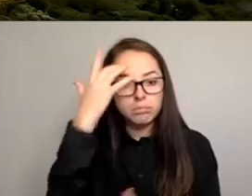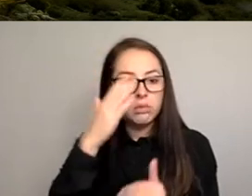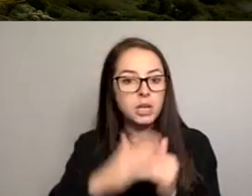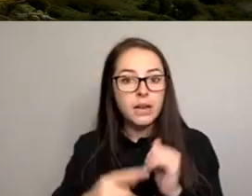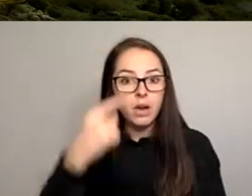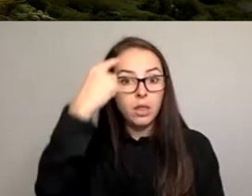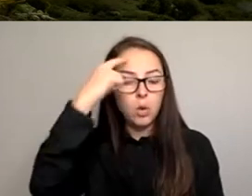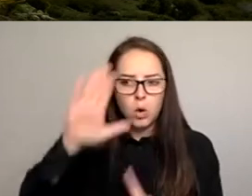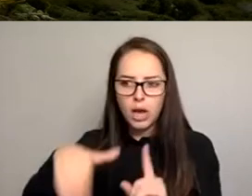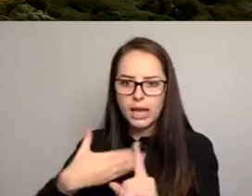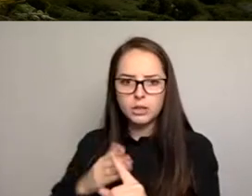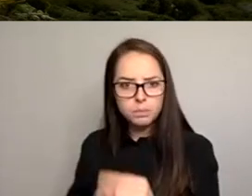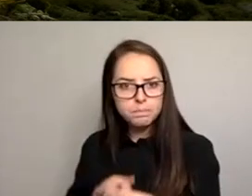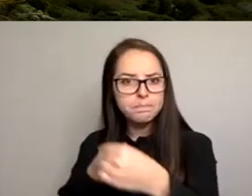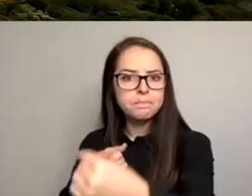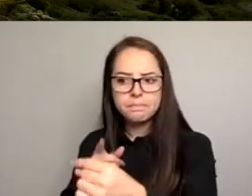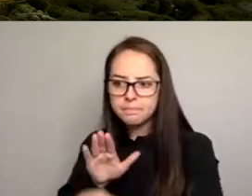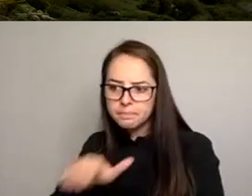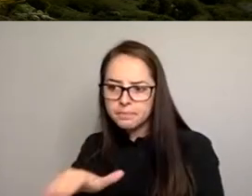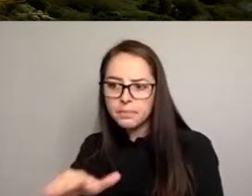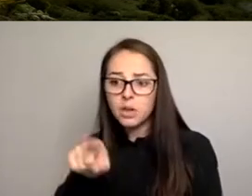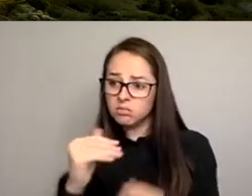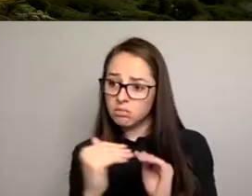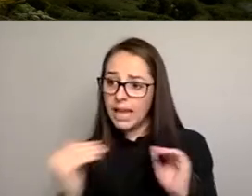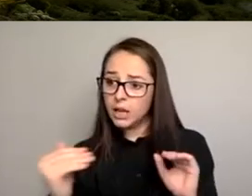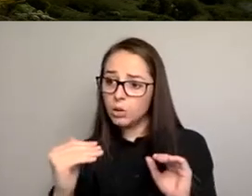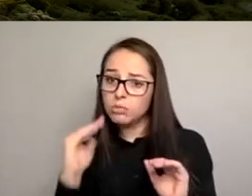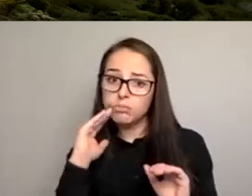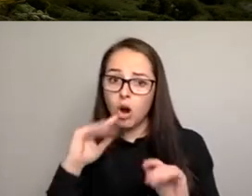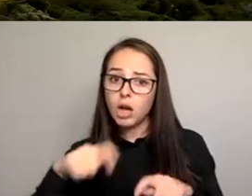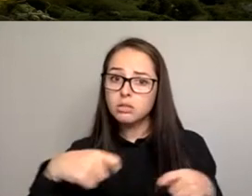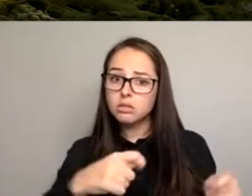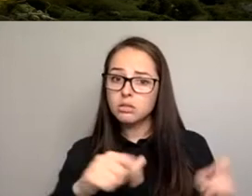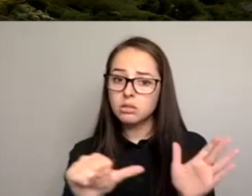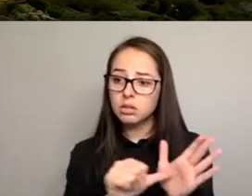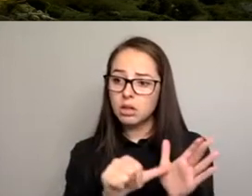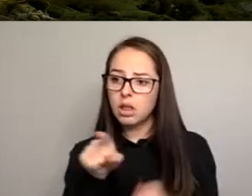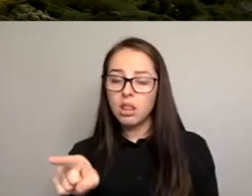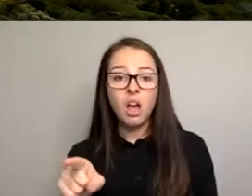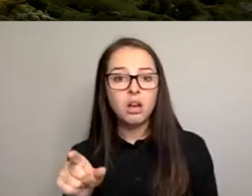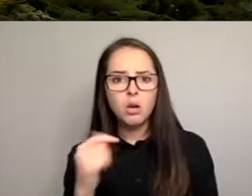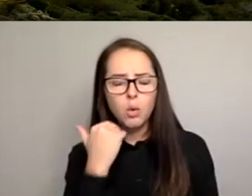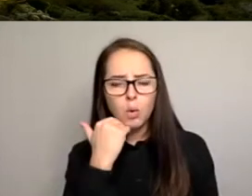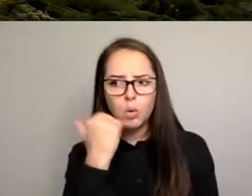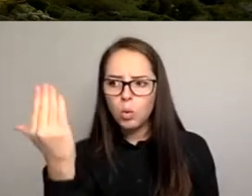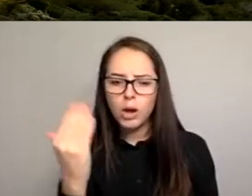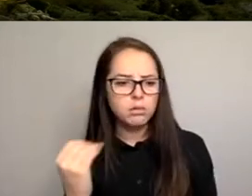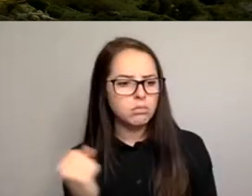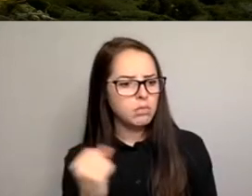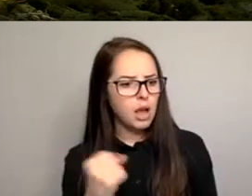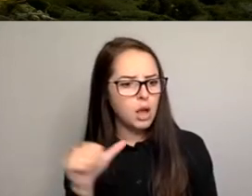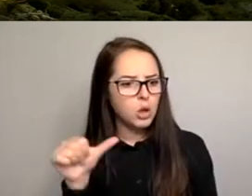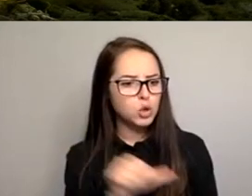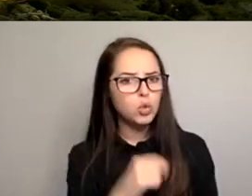until they're challenged to say, well, how about you offer equal prize money? And more often than not, they say, yeah, should have thought about that. So it's just the questioning